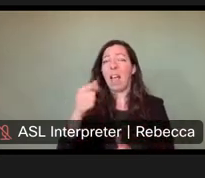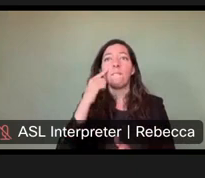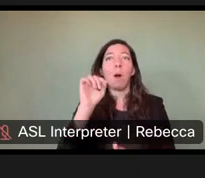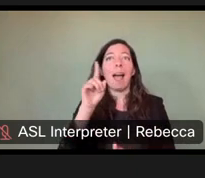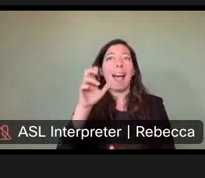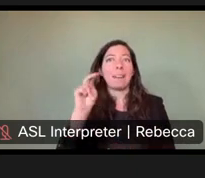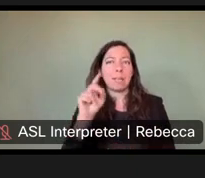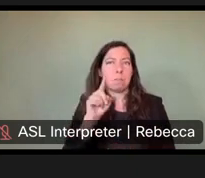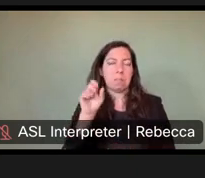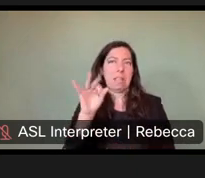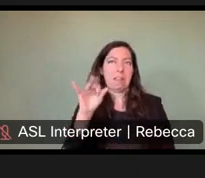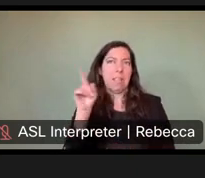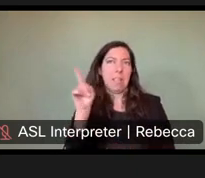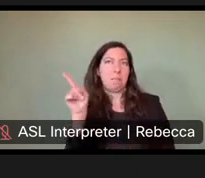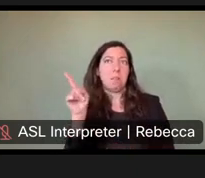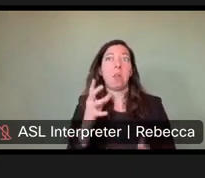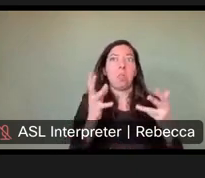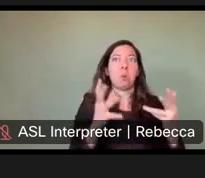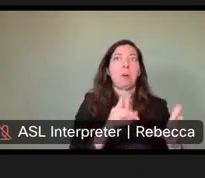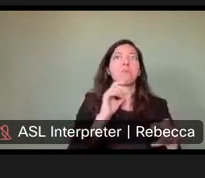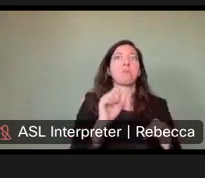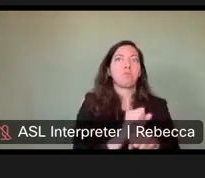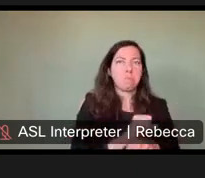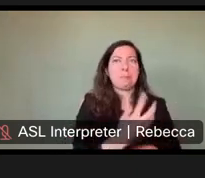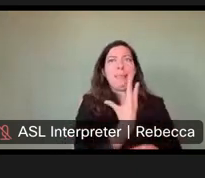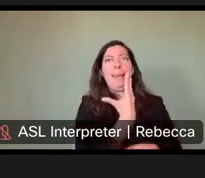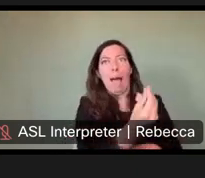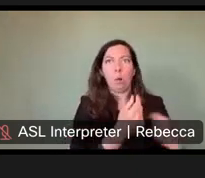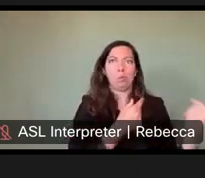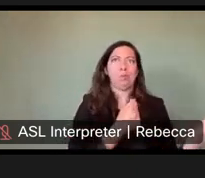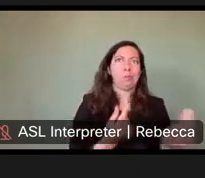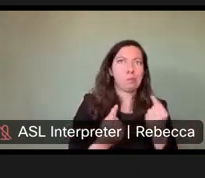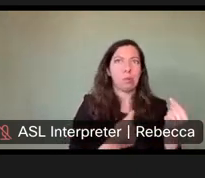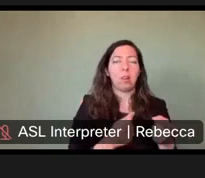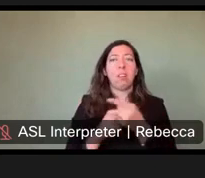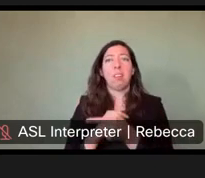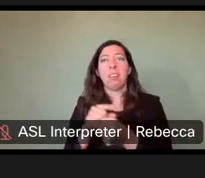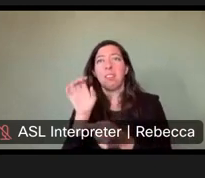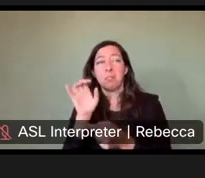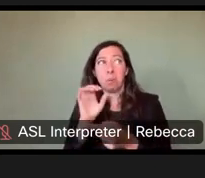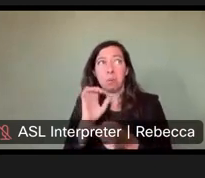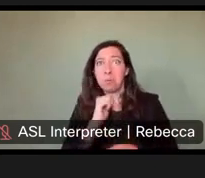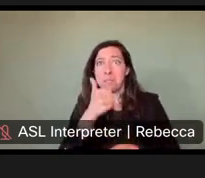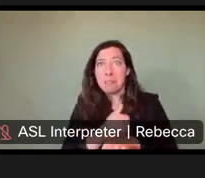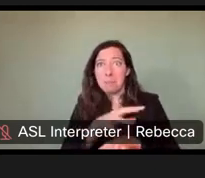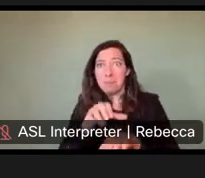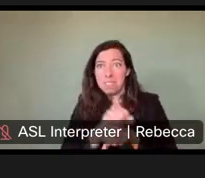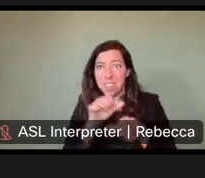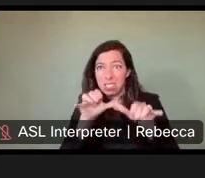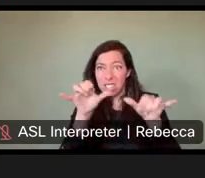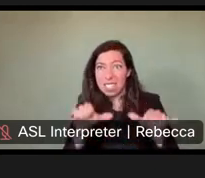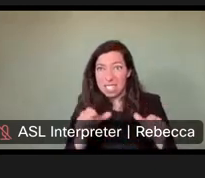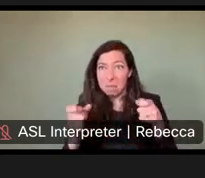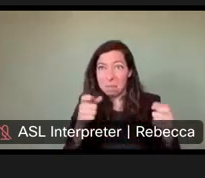Santa Fe office. To run a 24 hour reservation system. And maintain that would take several positions that we don't have.